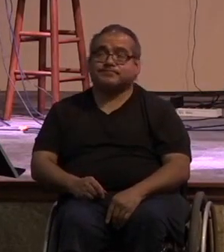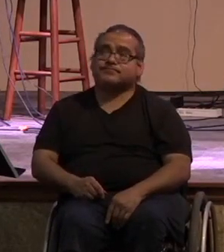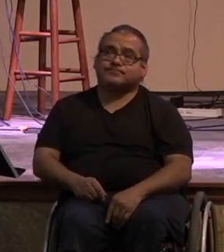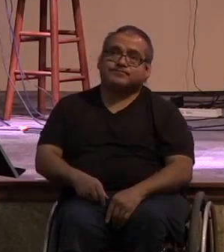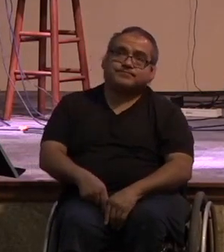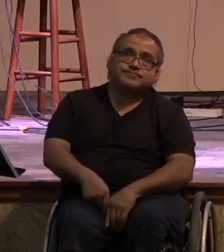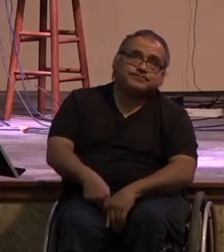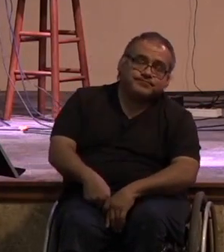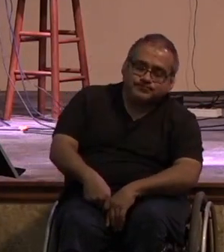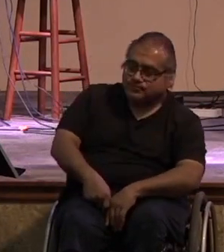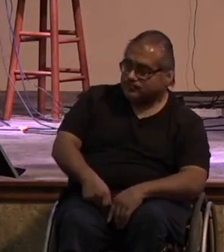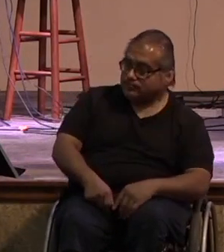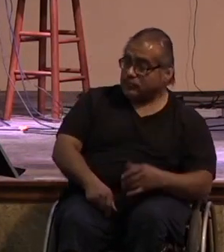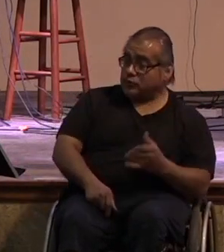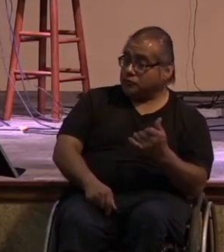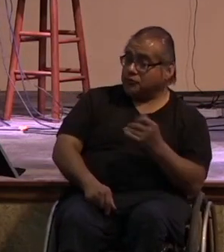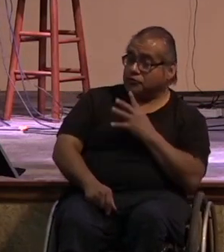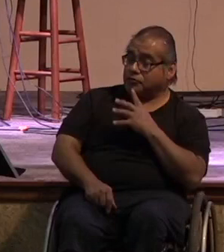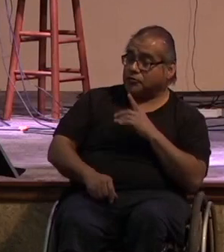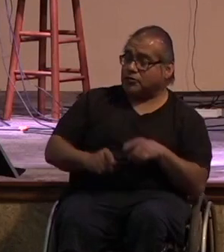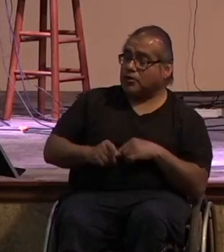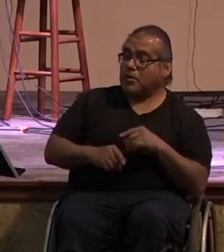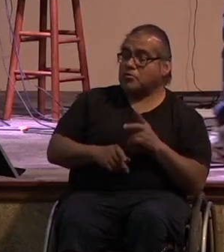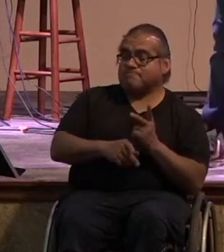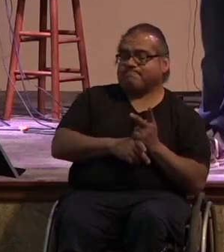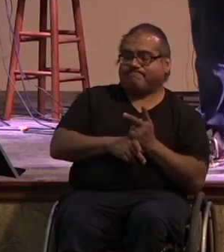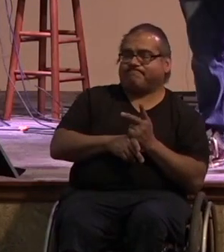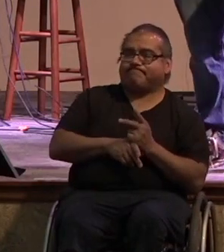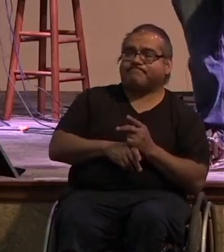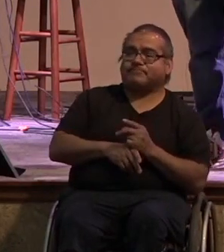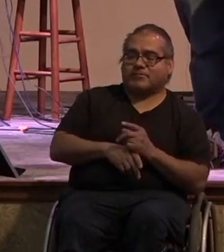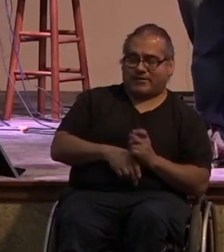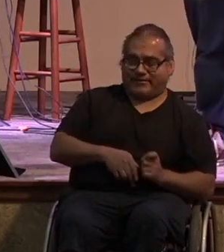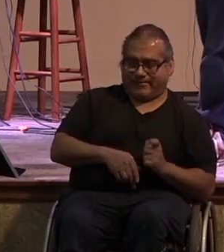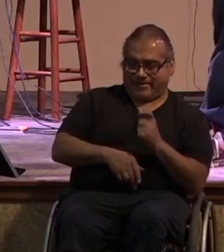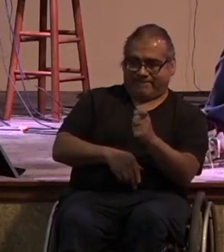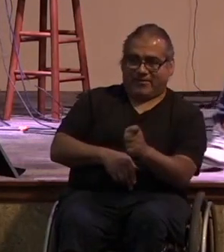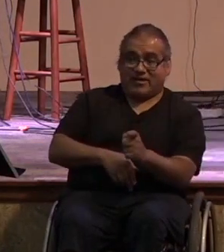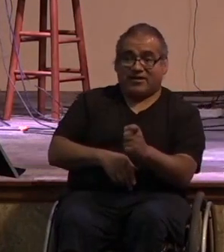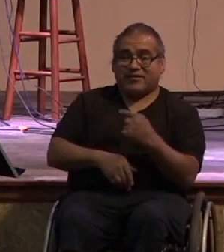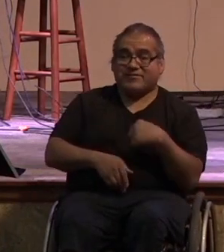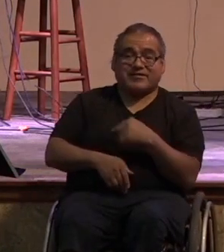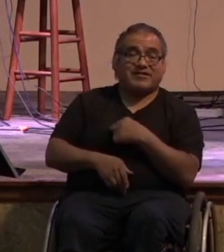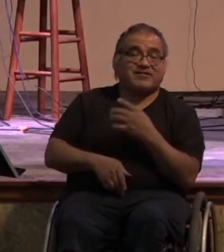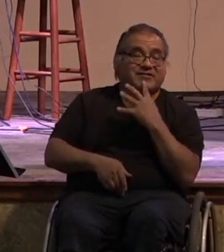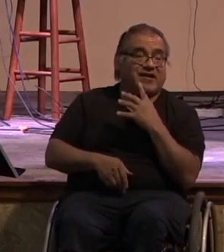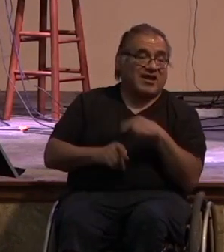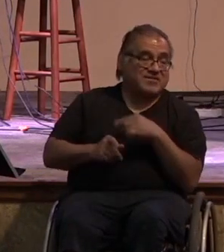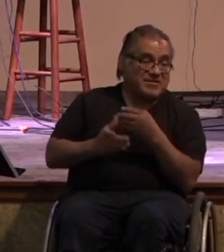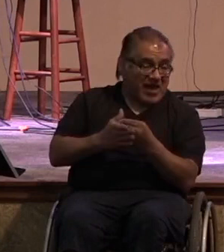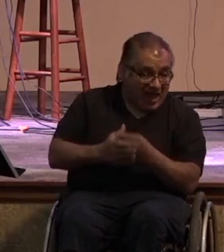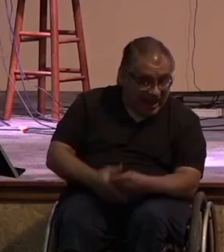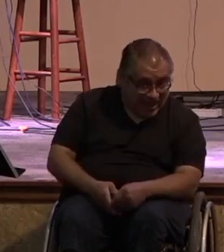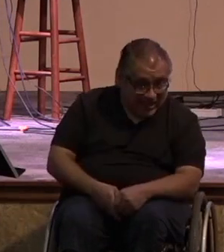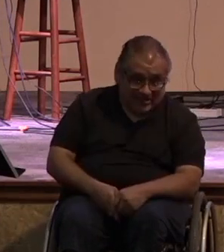so we're talking about stewardship this week giving yeah that's right we're talking about money this week